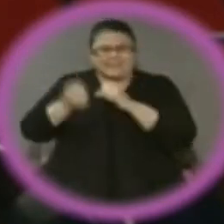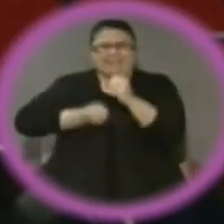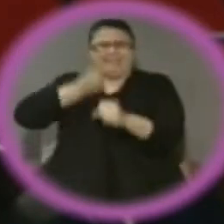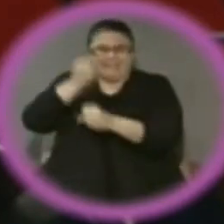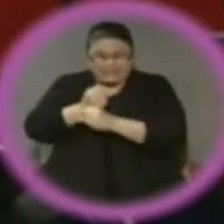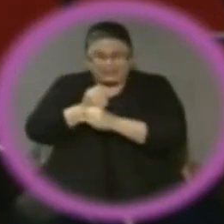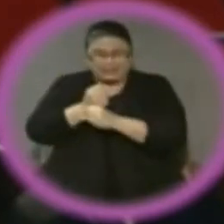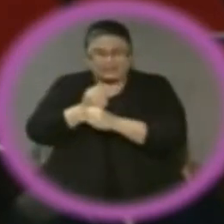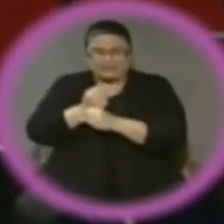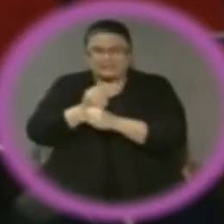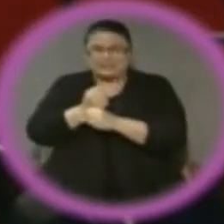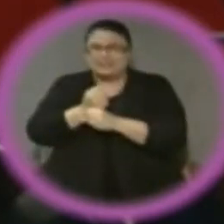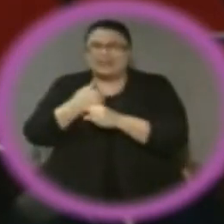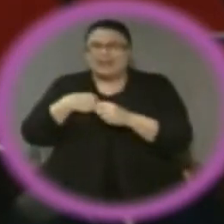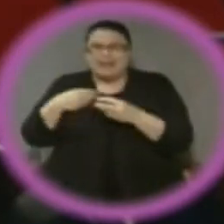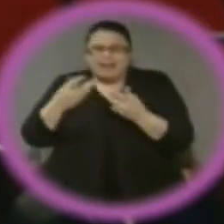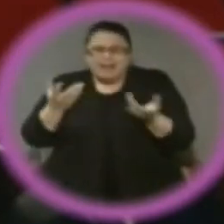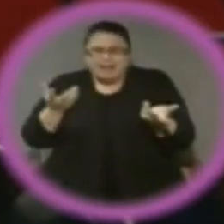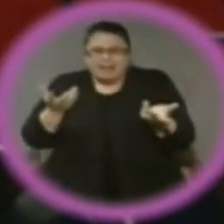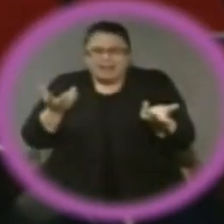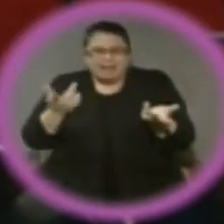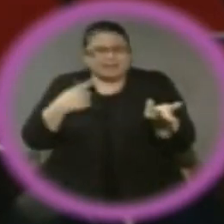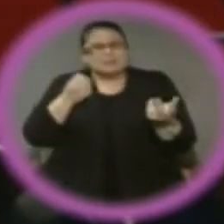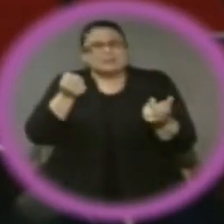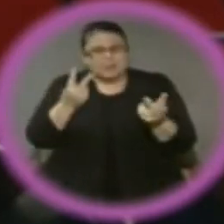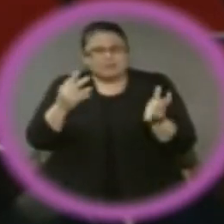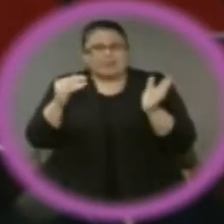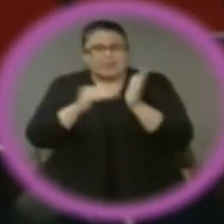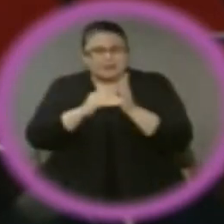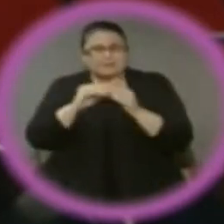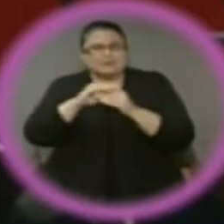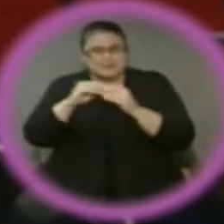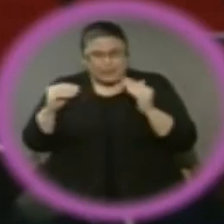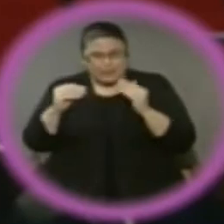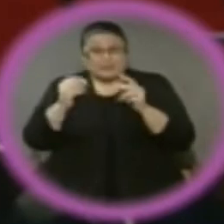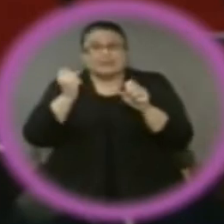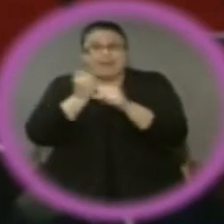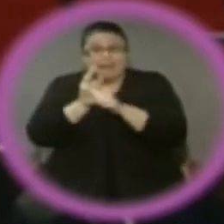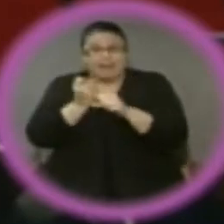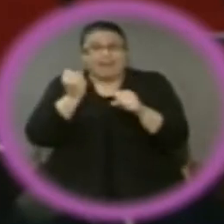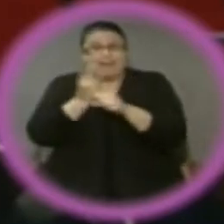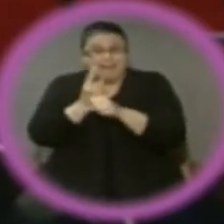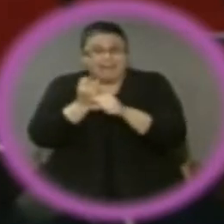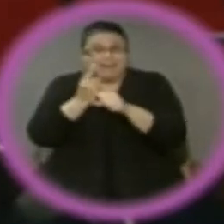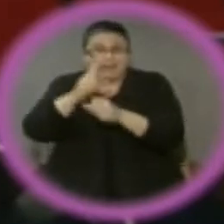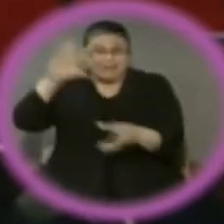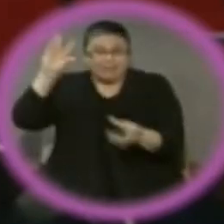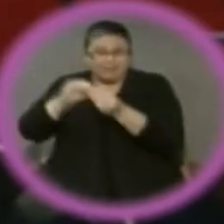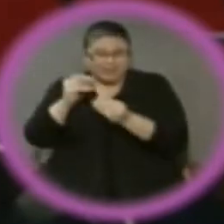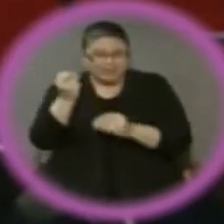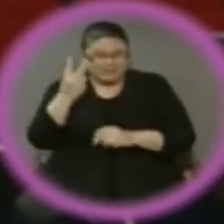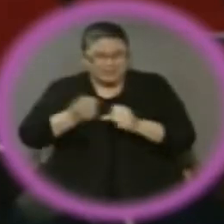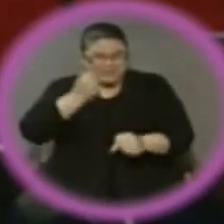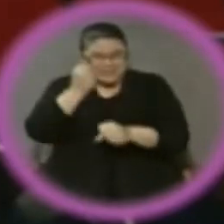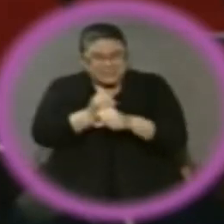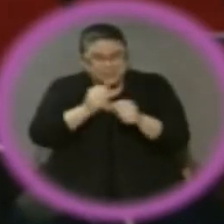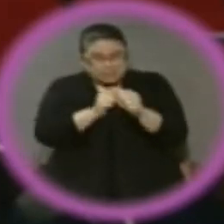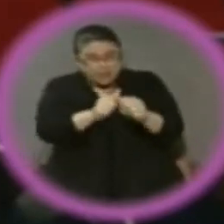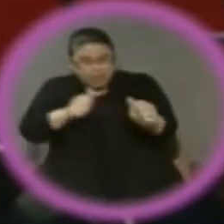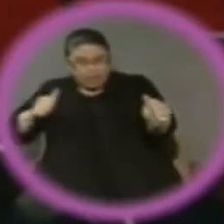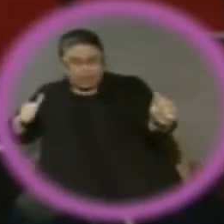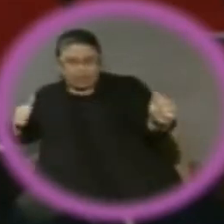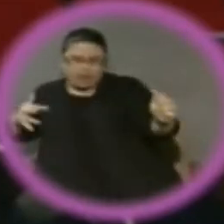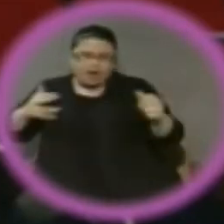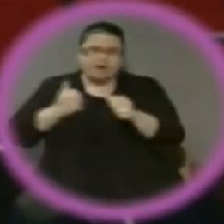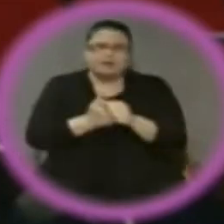$12,000 a year. We really need to negotiate this contract. We need to pay the teachers what they